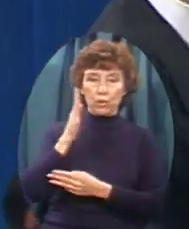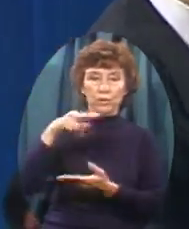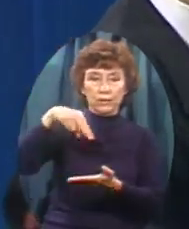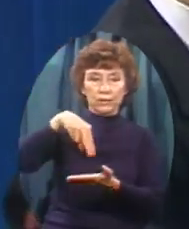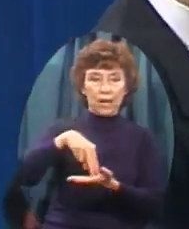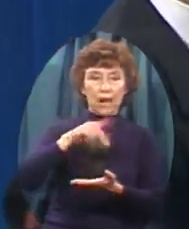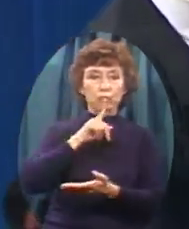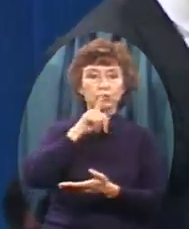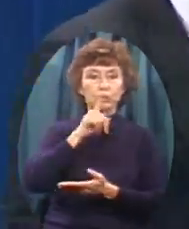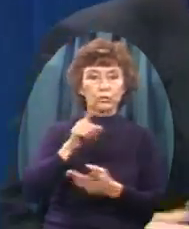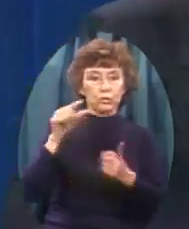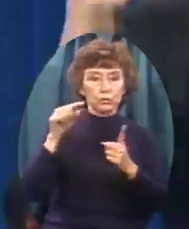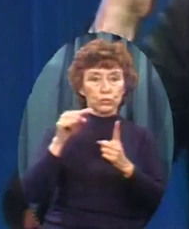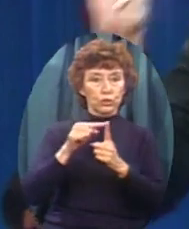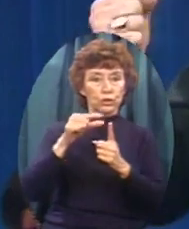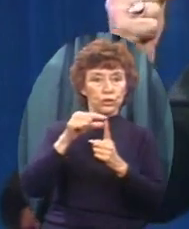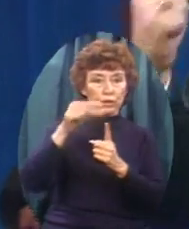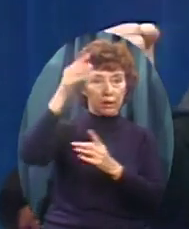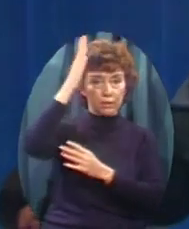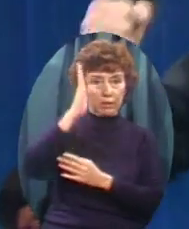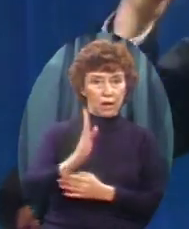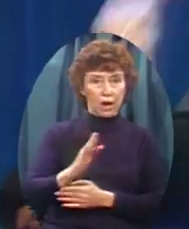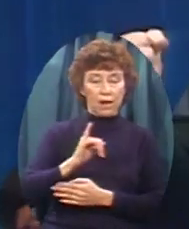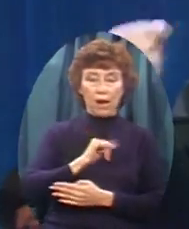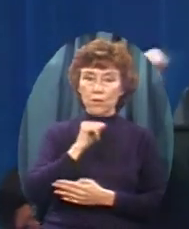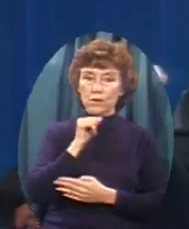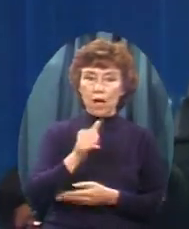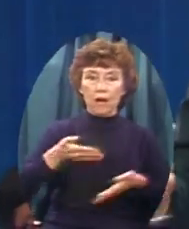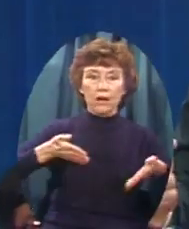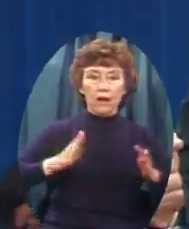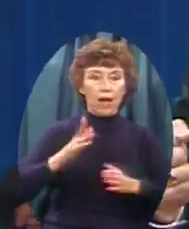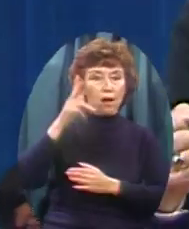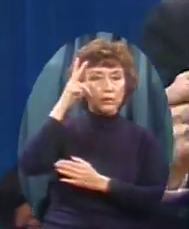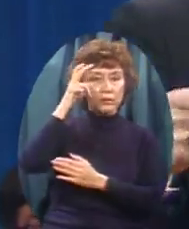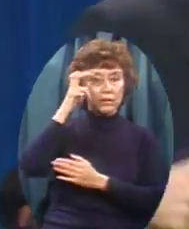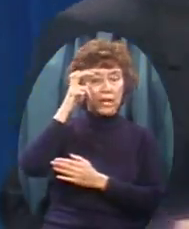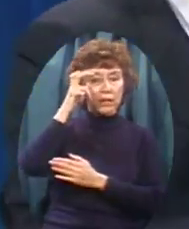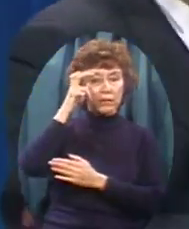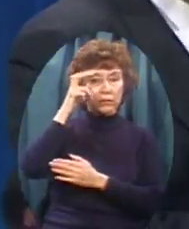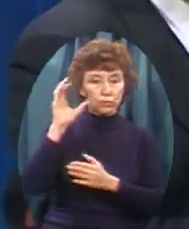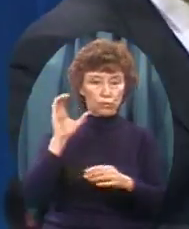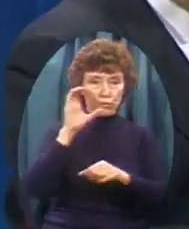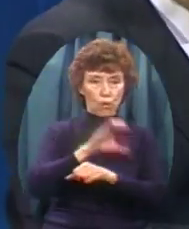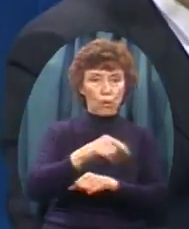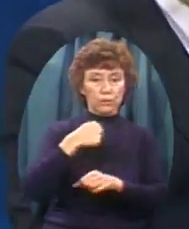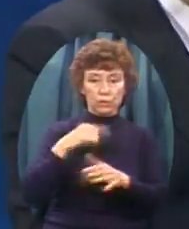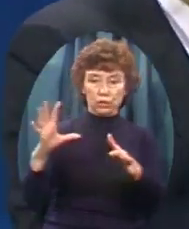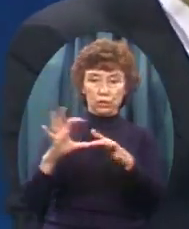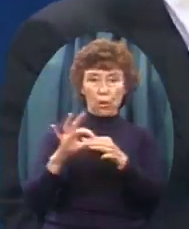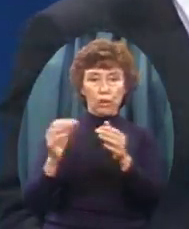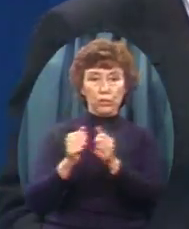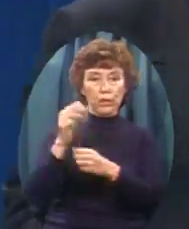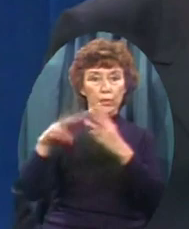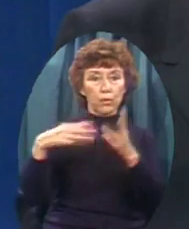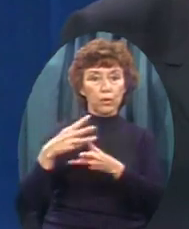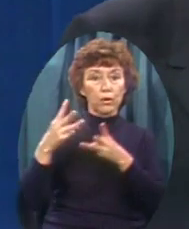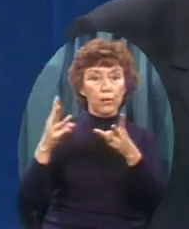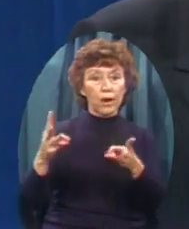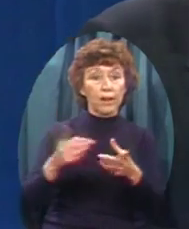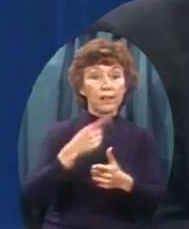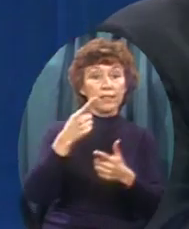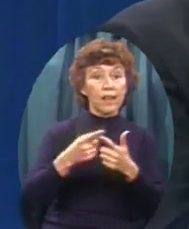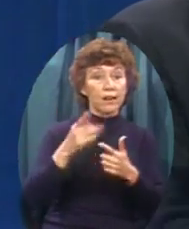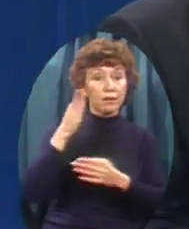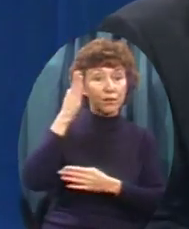I'm not going to allow Satan One moment To force me to compromise Your children one day Will rise up And call you